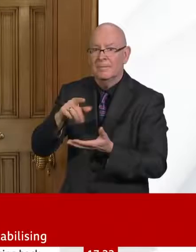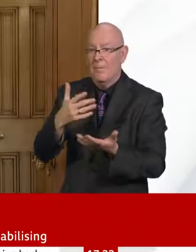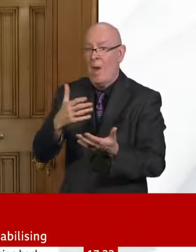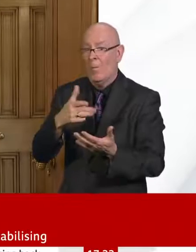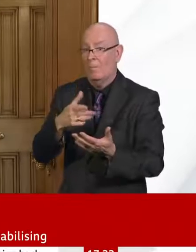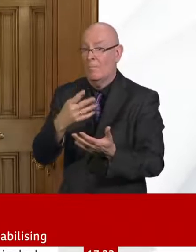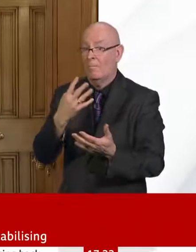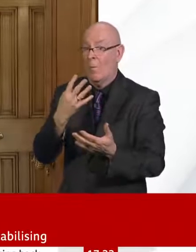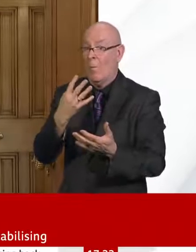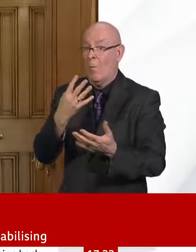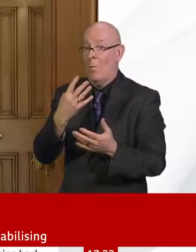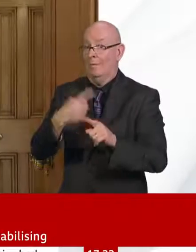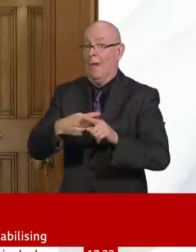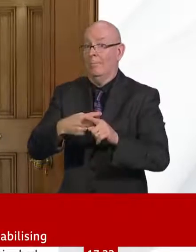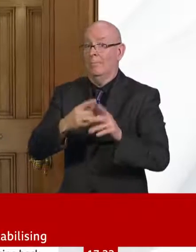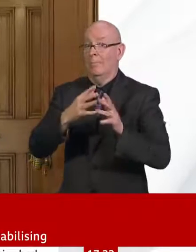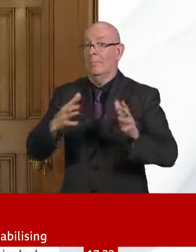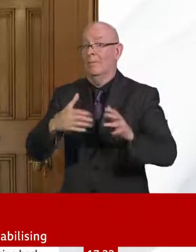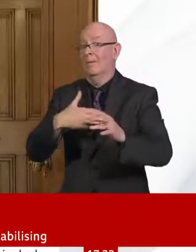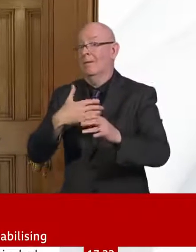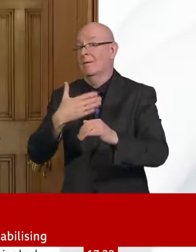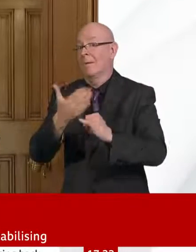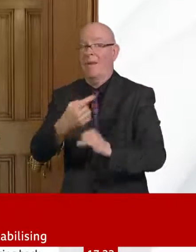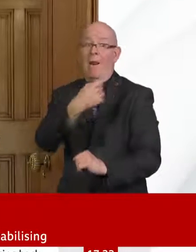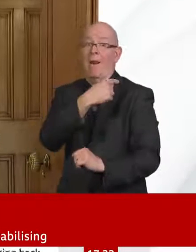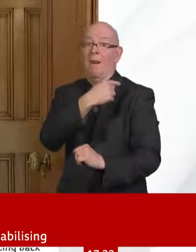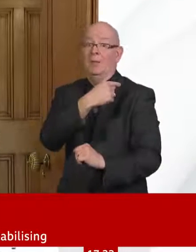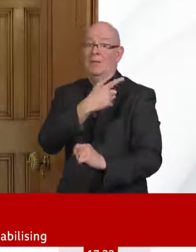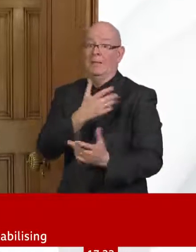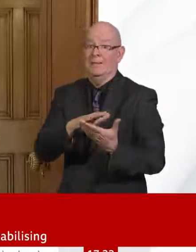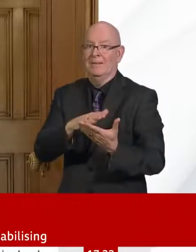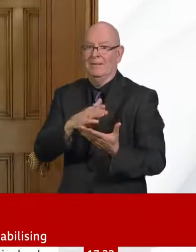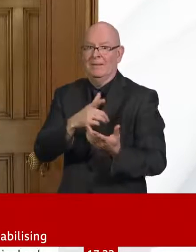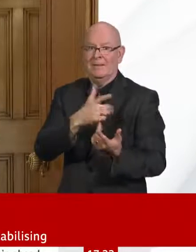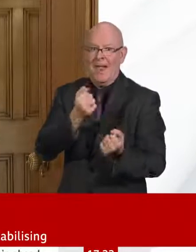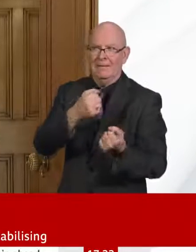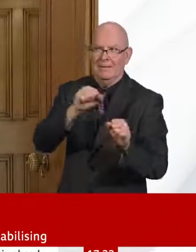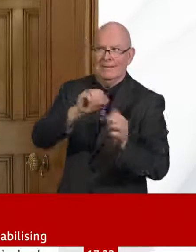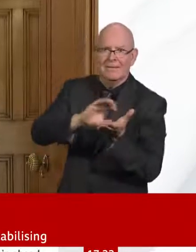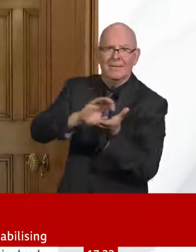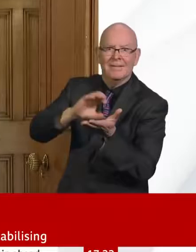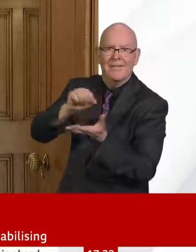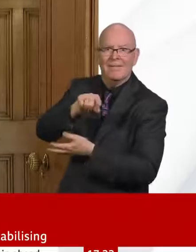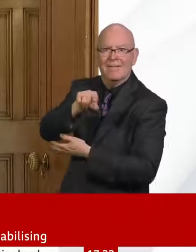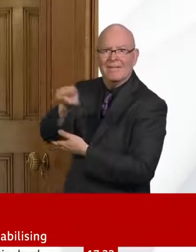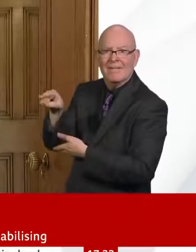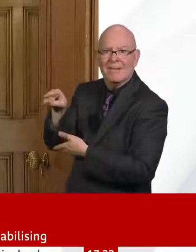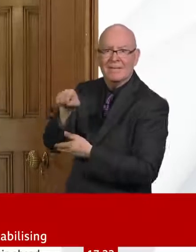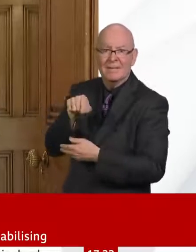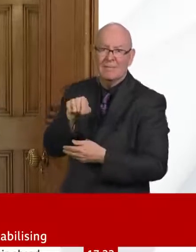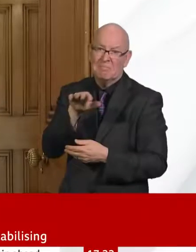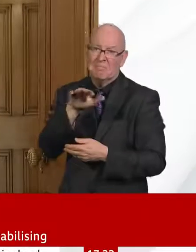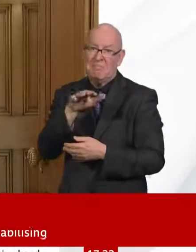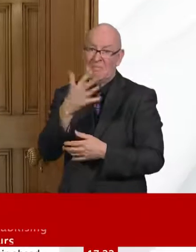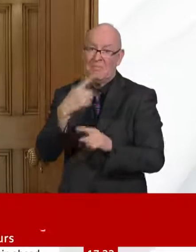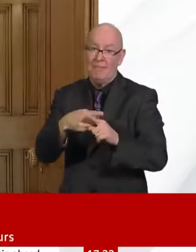of applications that they had. I thank you to all of them for doing that, which I think will mean that we see an acceleration in those numbers in the